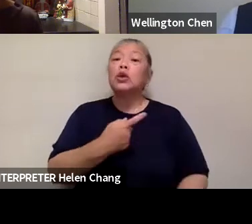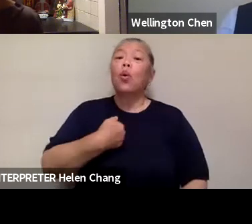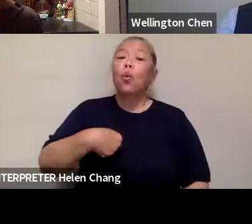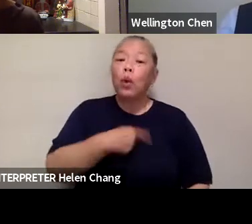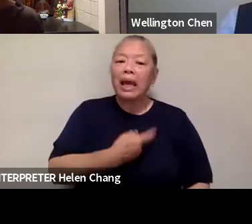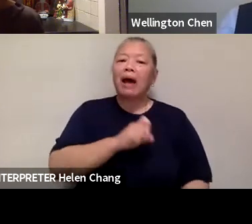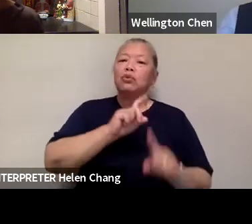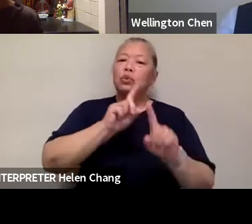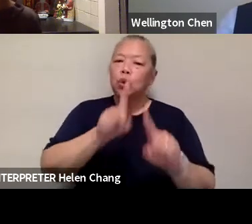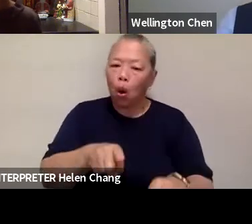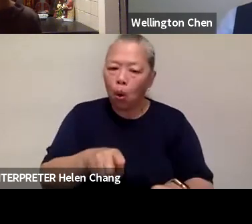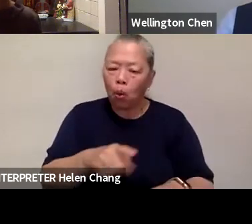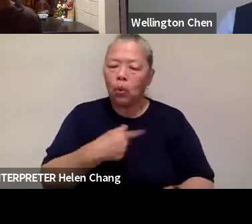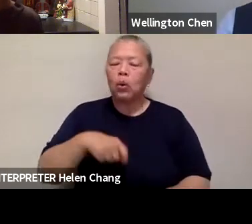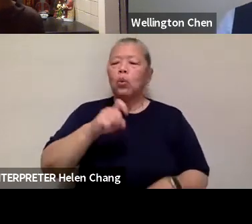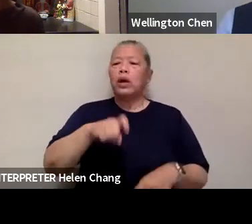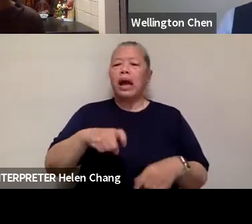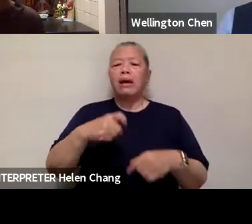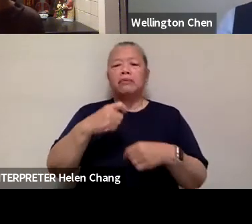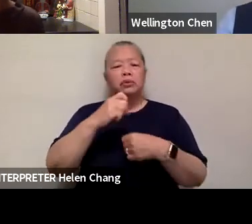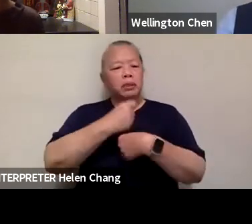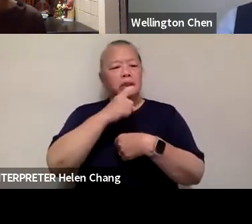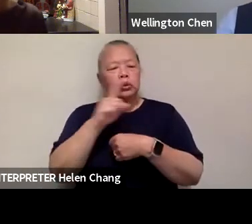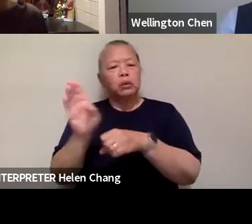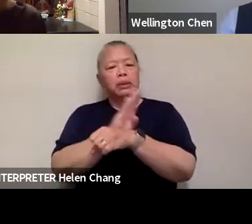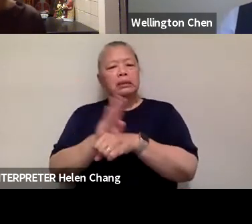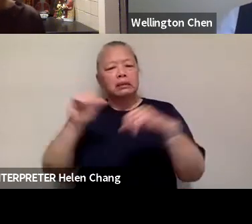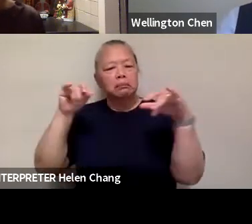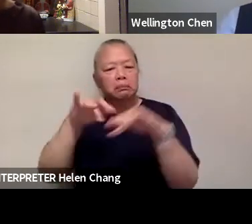We have to assure them that we are there for them.